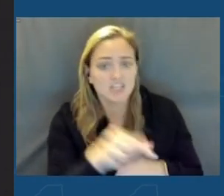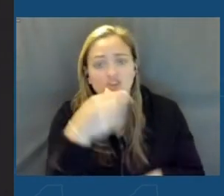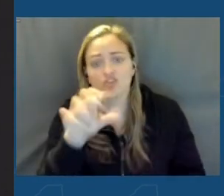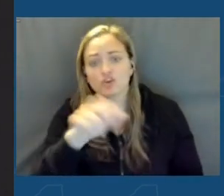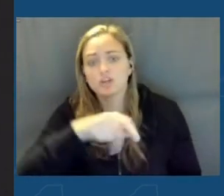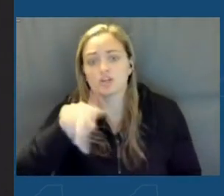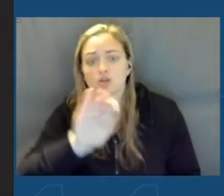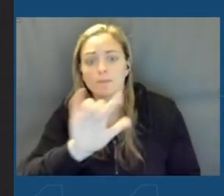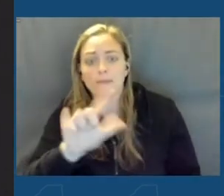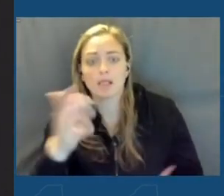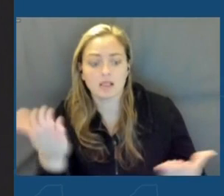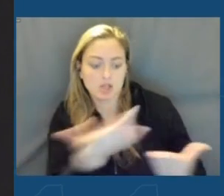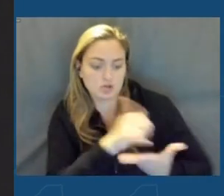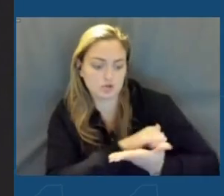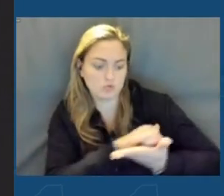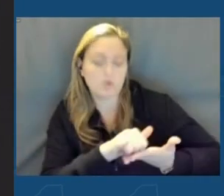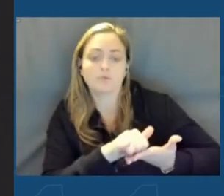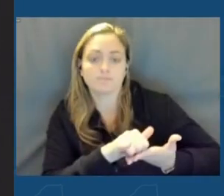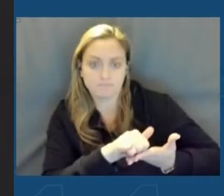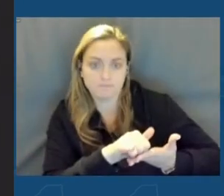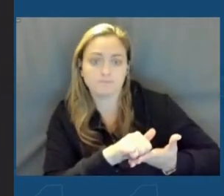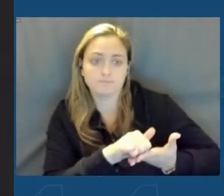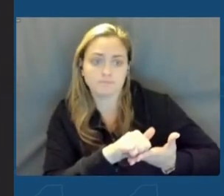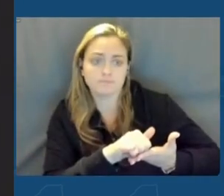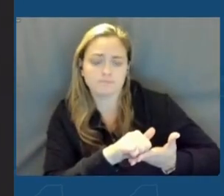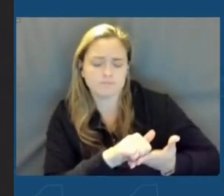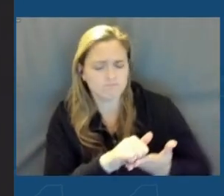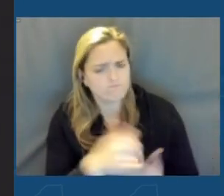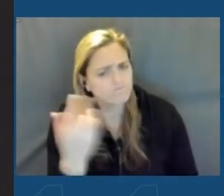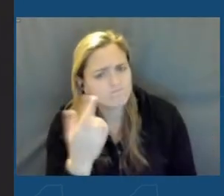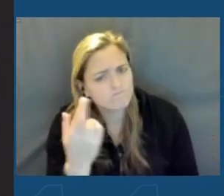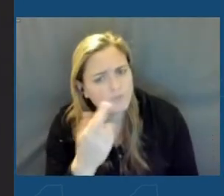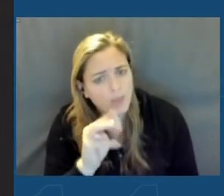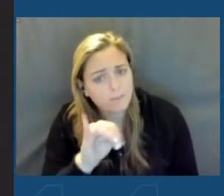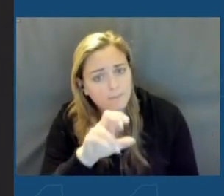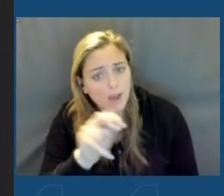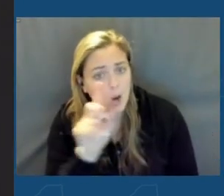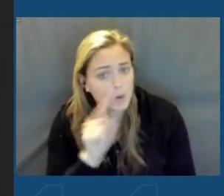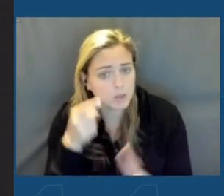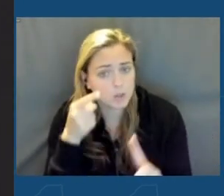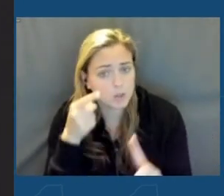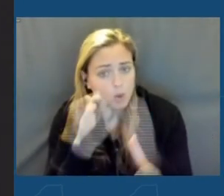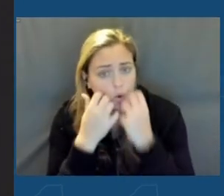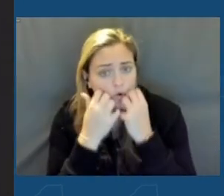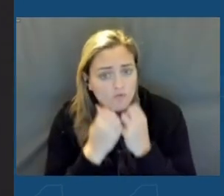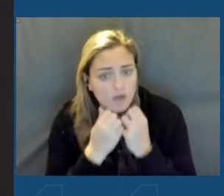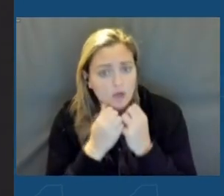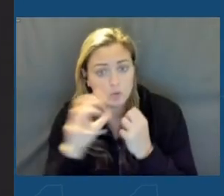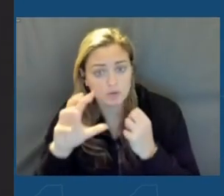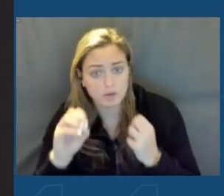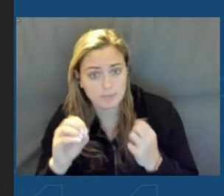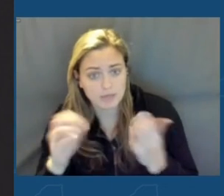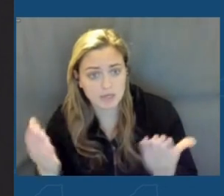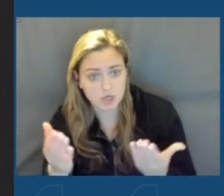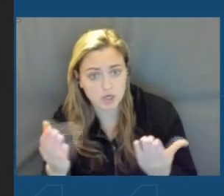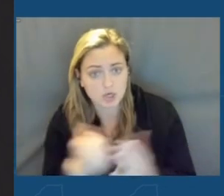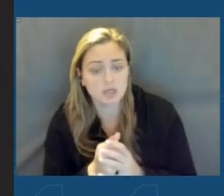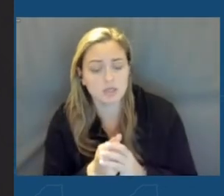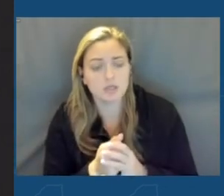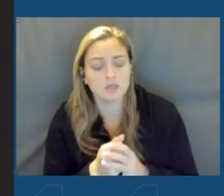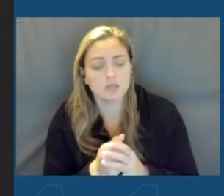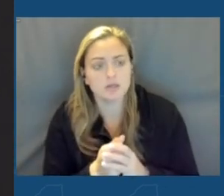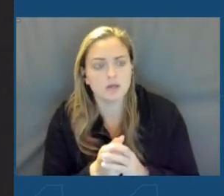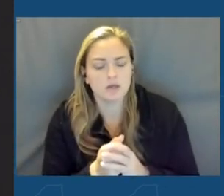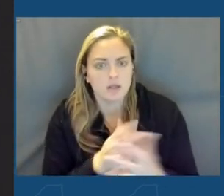chips bill right here in New York. And what we find is that because Micron's goals and values as a company align